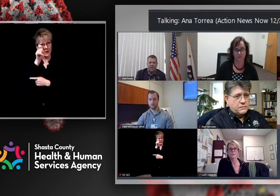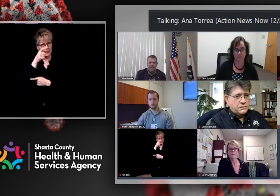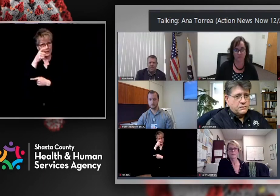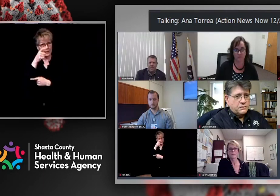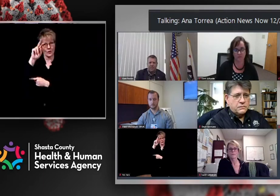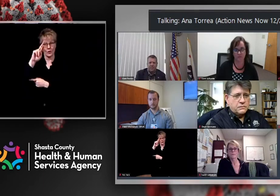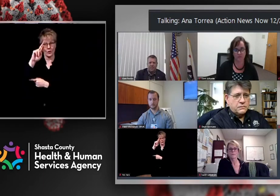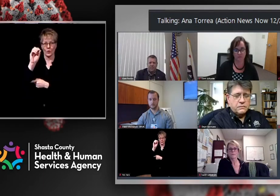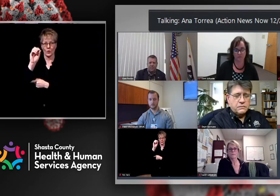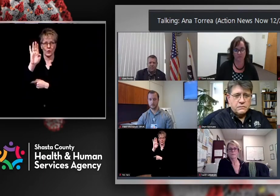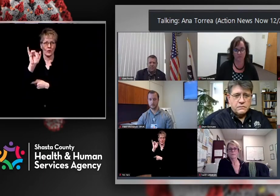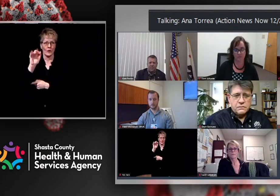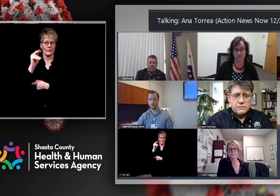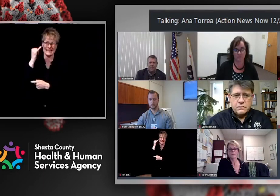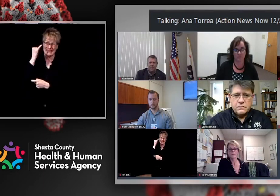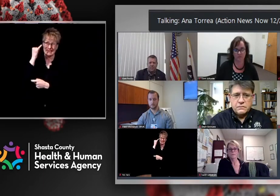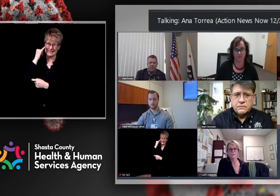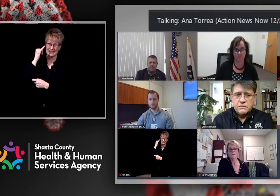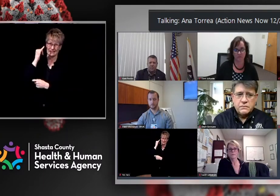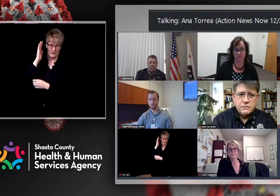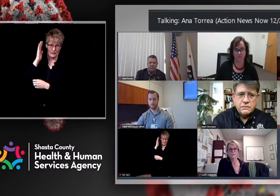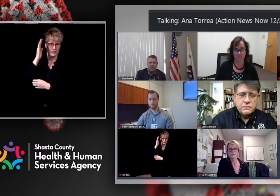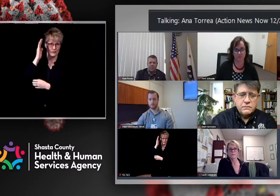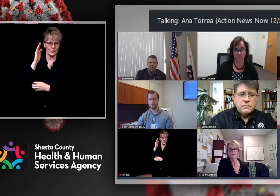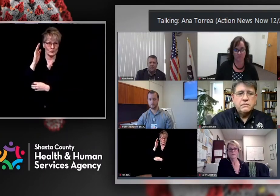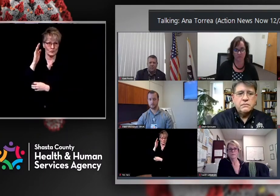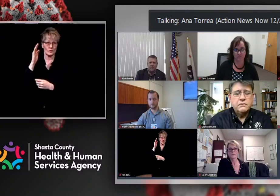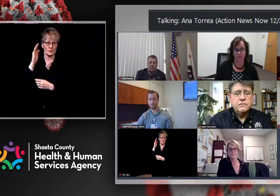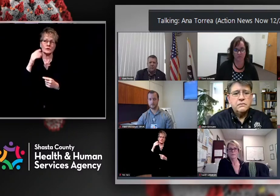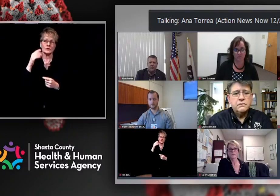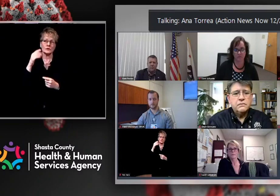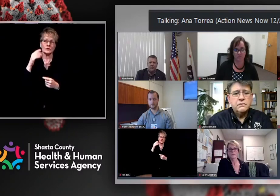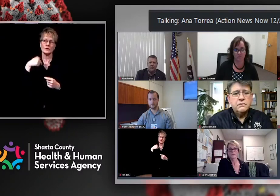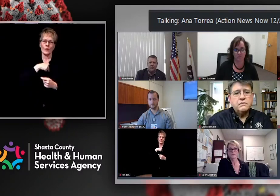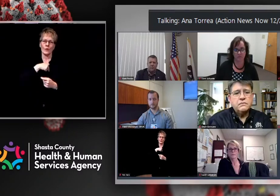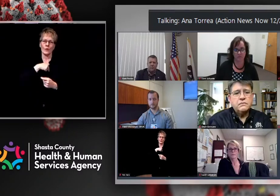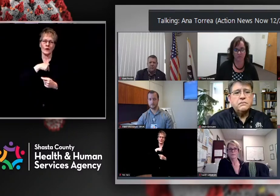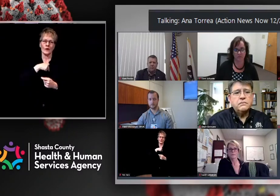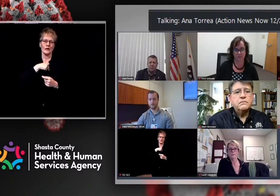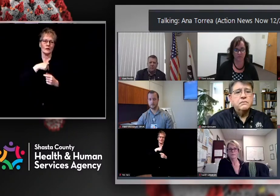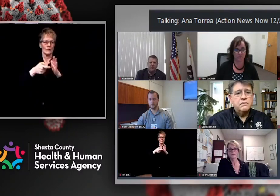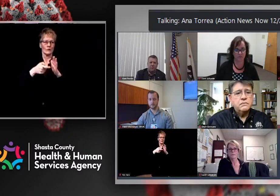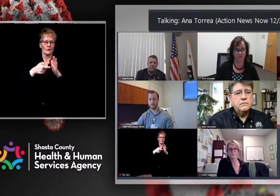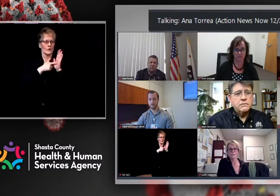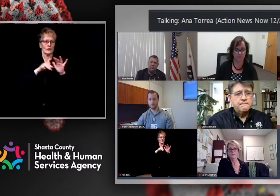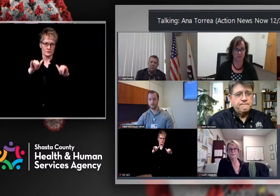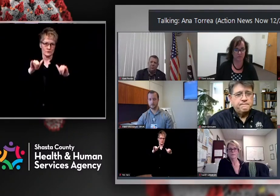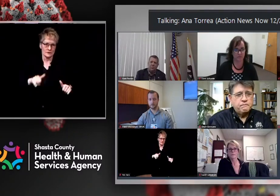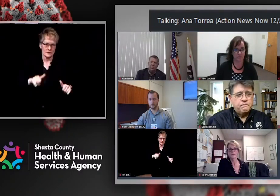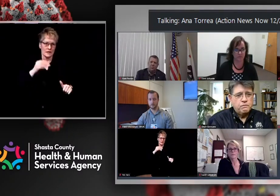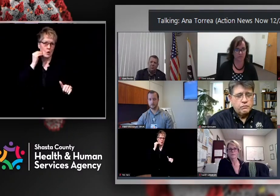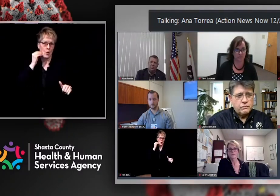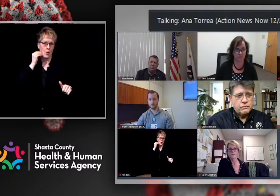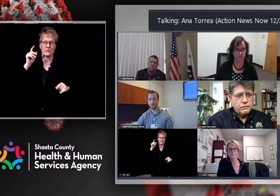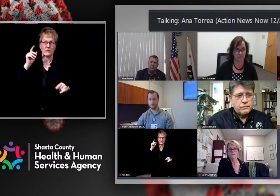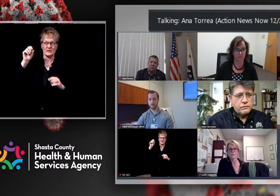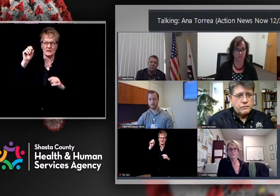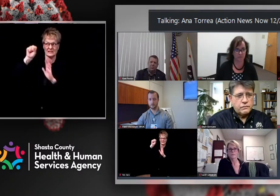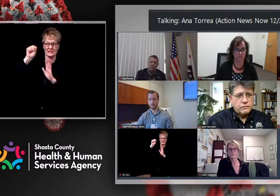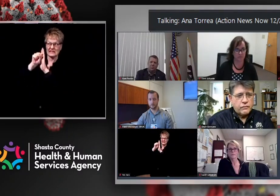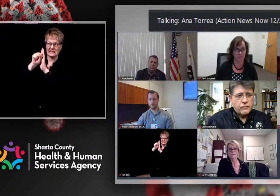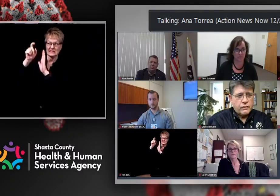order, how long would we expect to be in that category? Is it like similar to being in the blueprint for safer economy tiers?